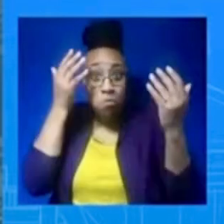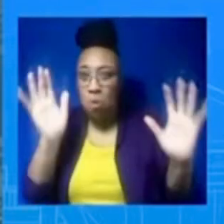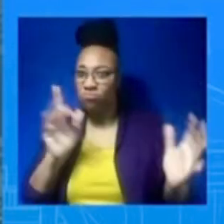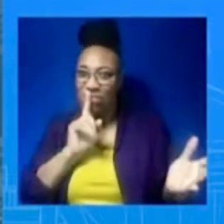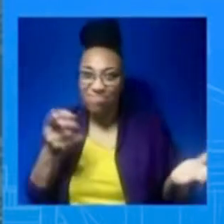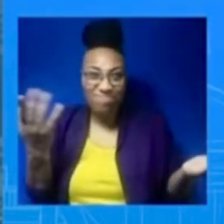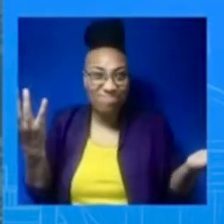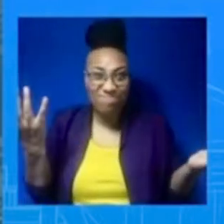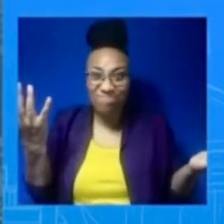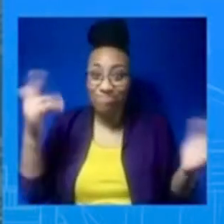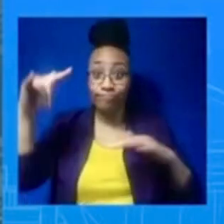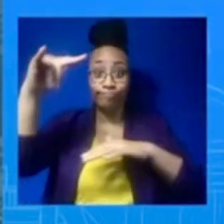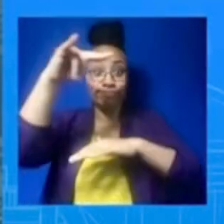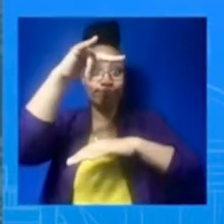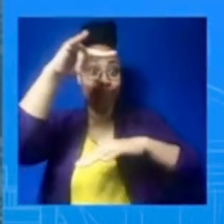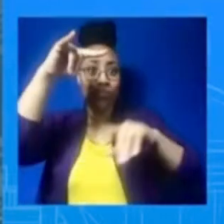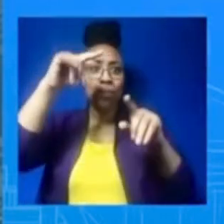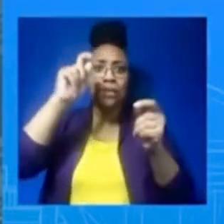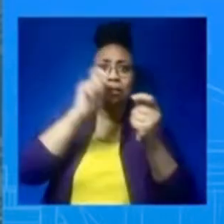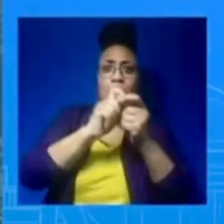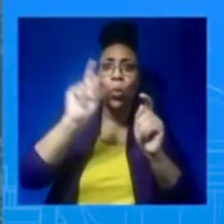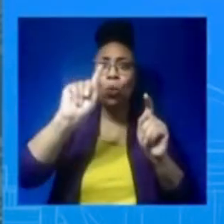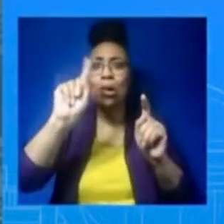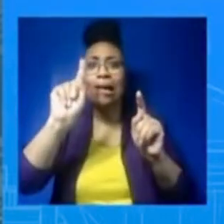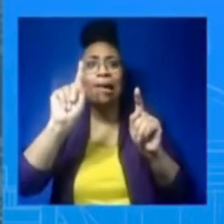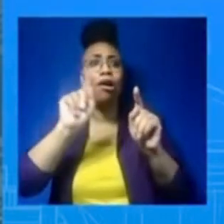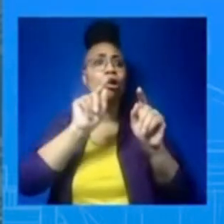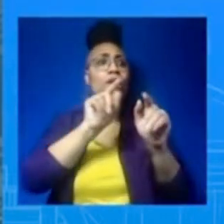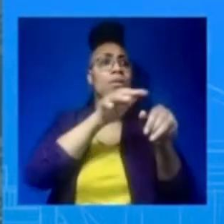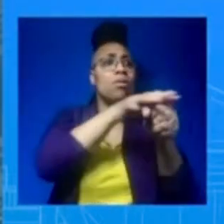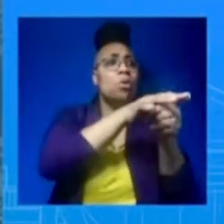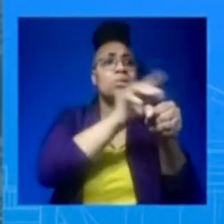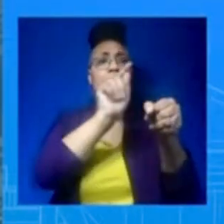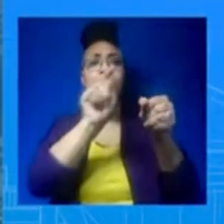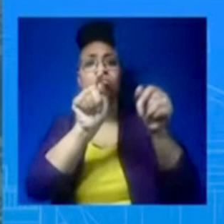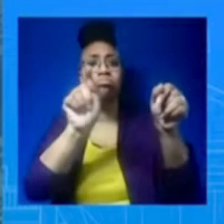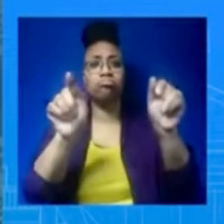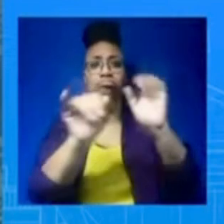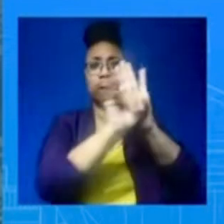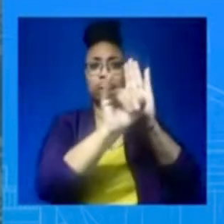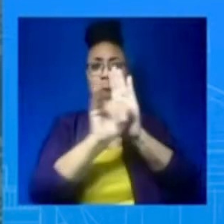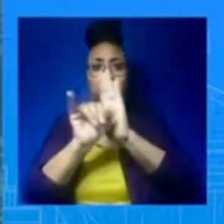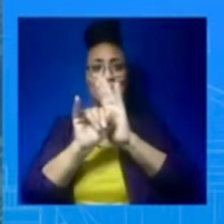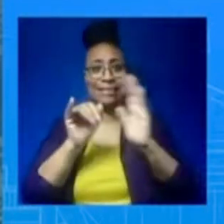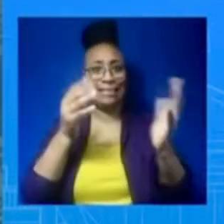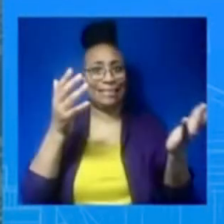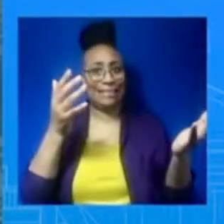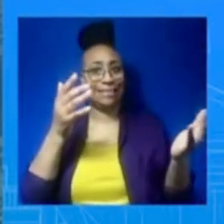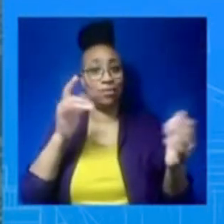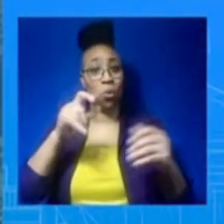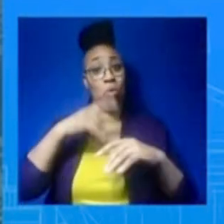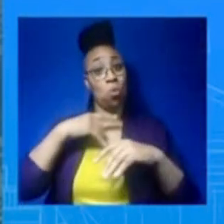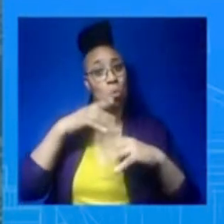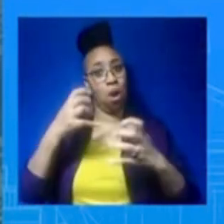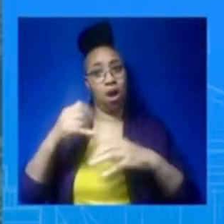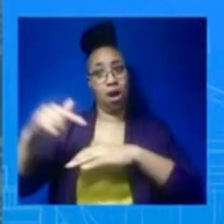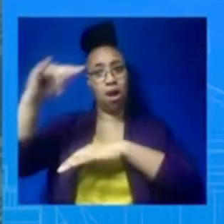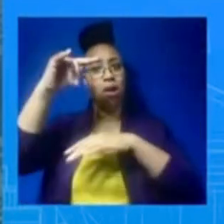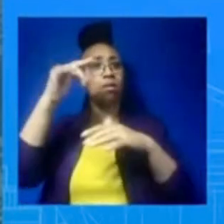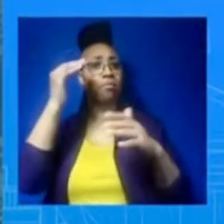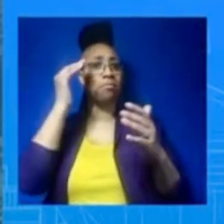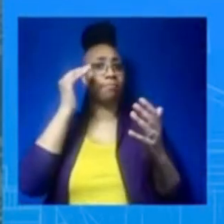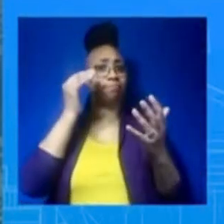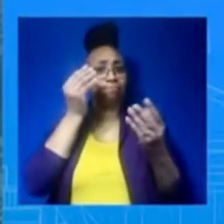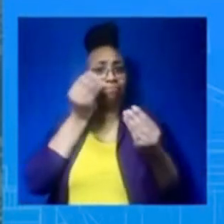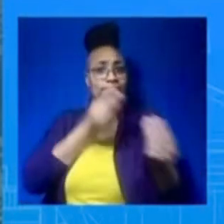down. In the interest of safety and security of the American people went out of an abundance of caution. The President acted on that recommendation because